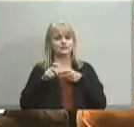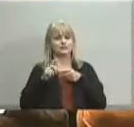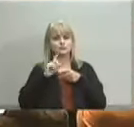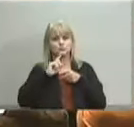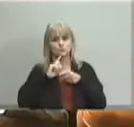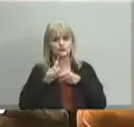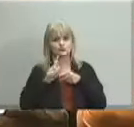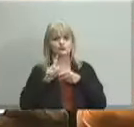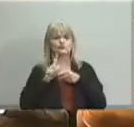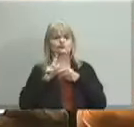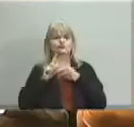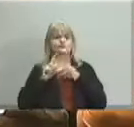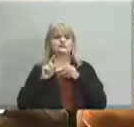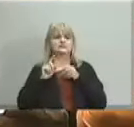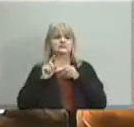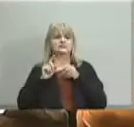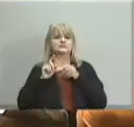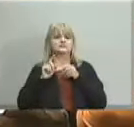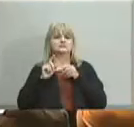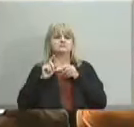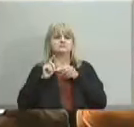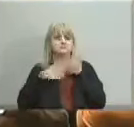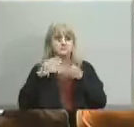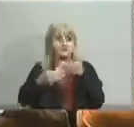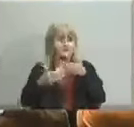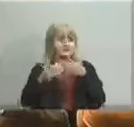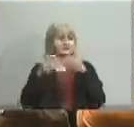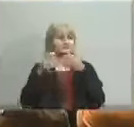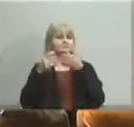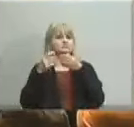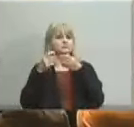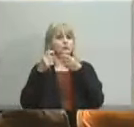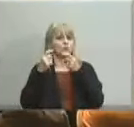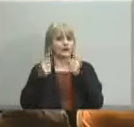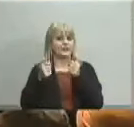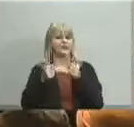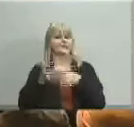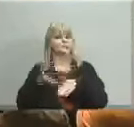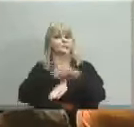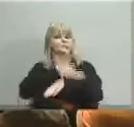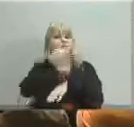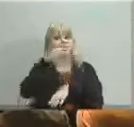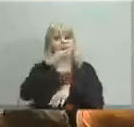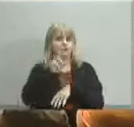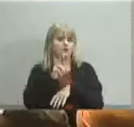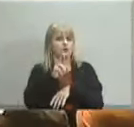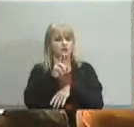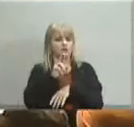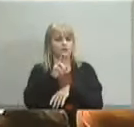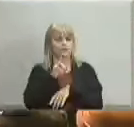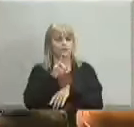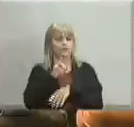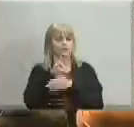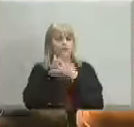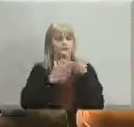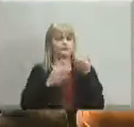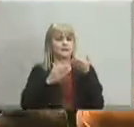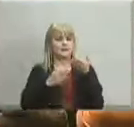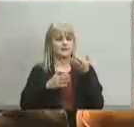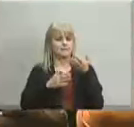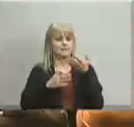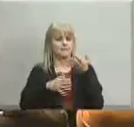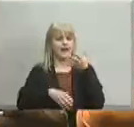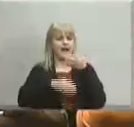in the reorganization and improvement of hr and um some additional authority